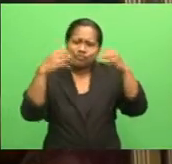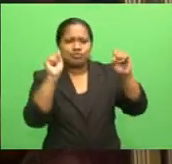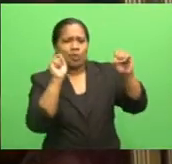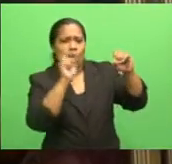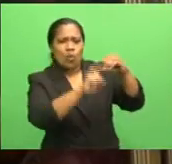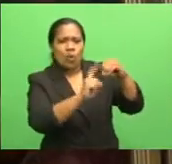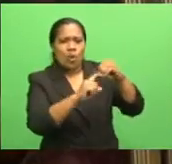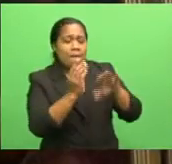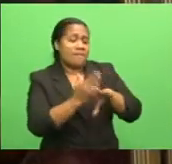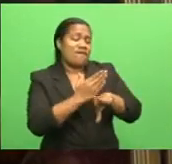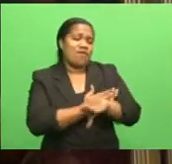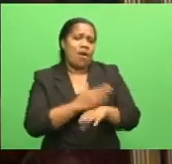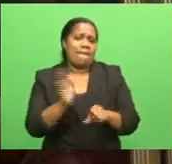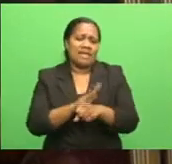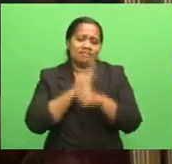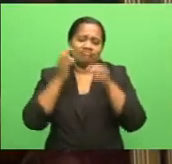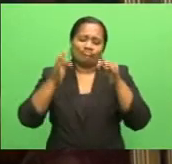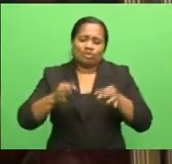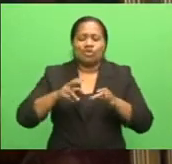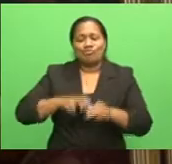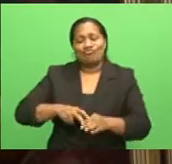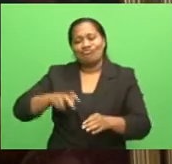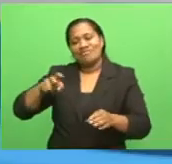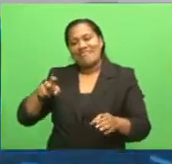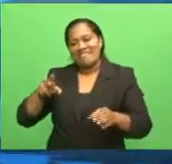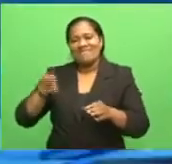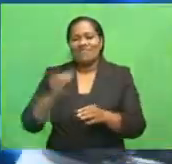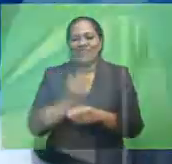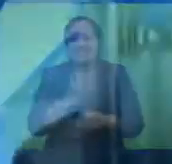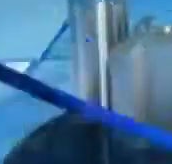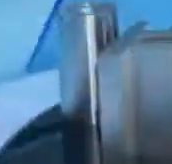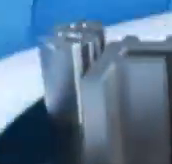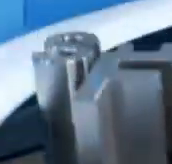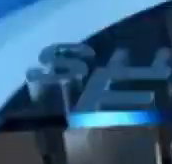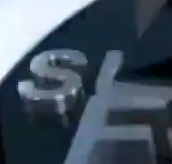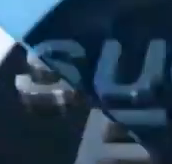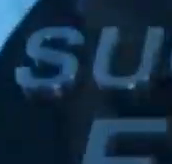decision to retire. Lena Rees, FBC News. Thank